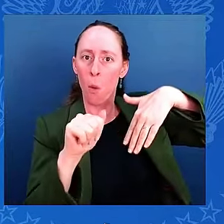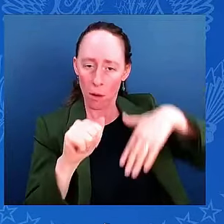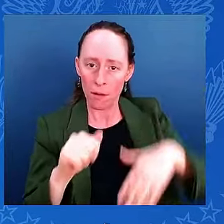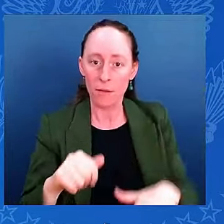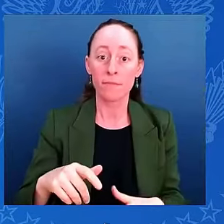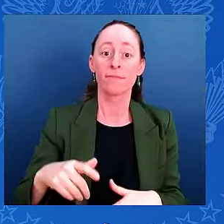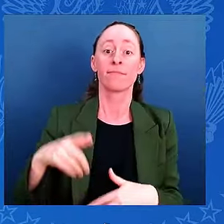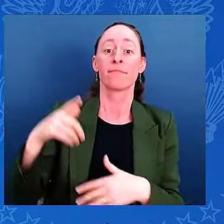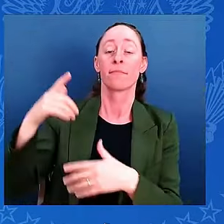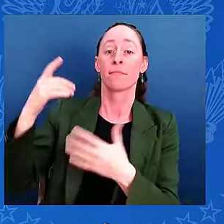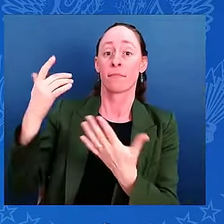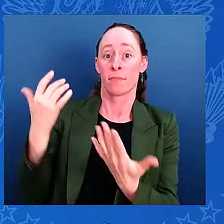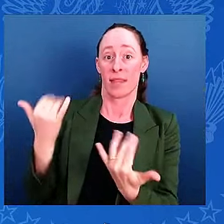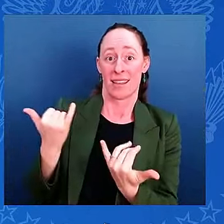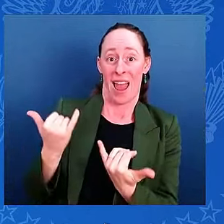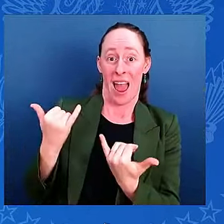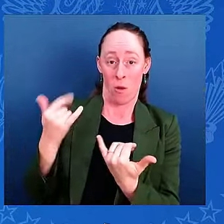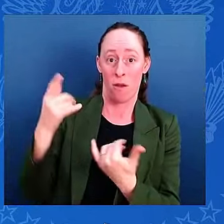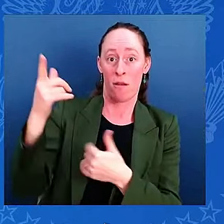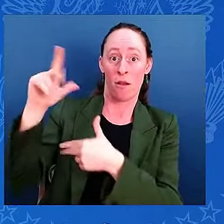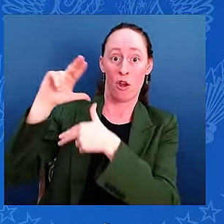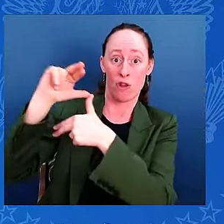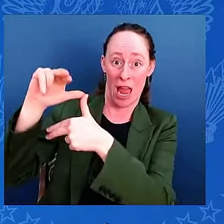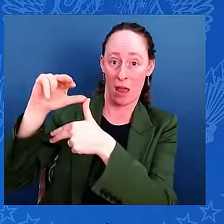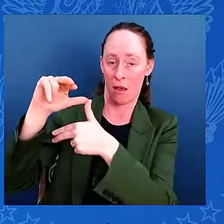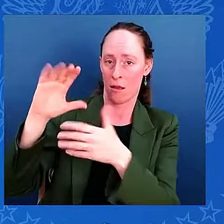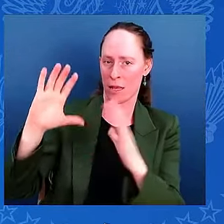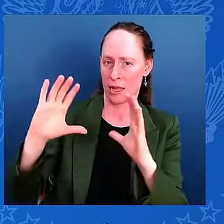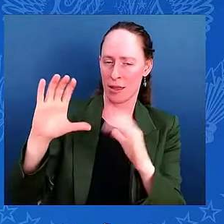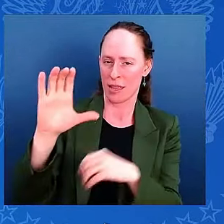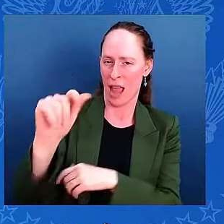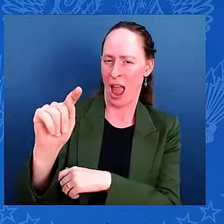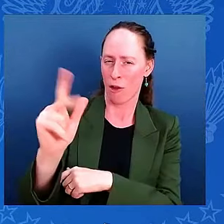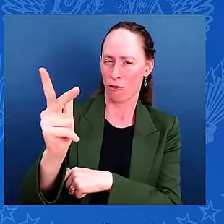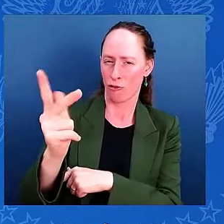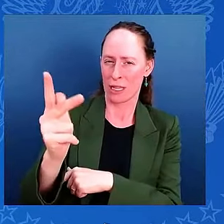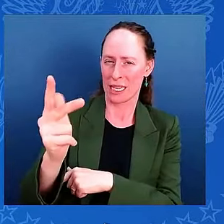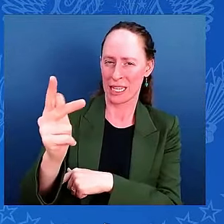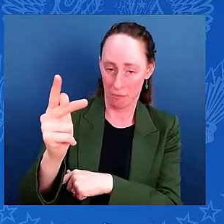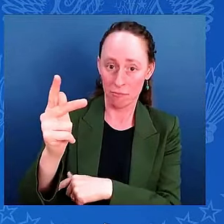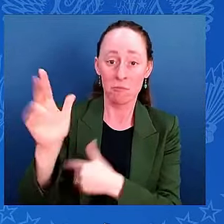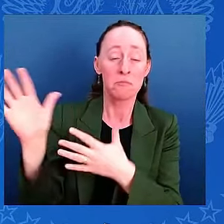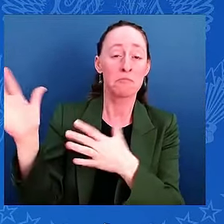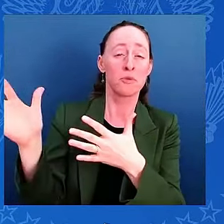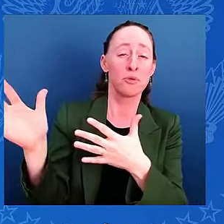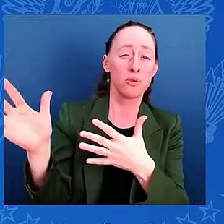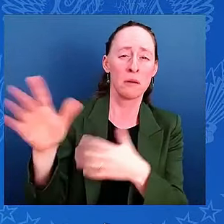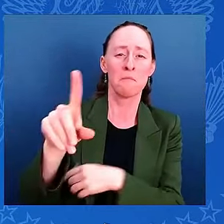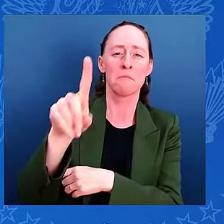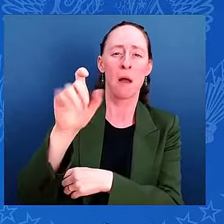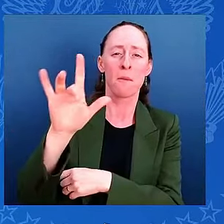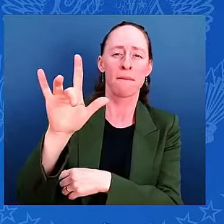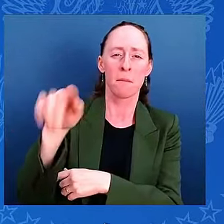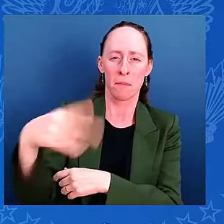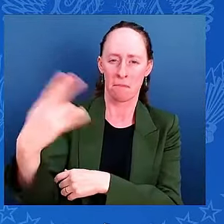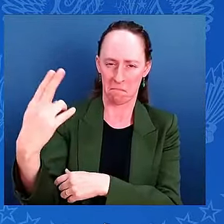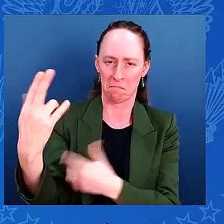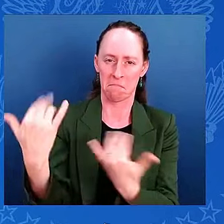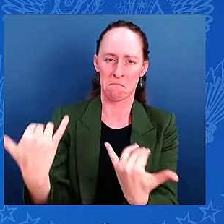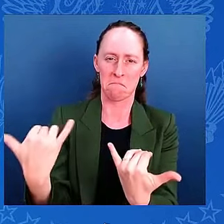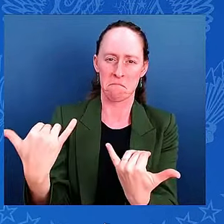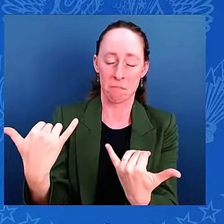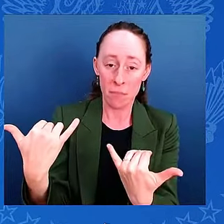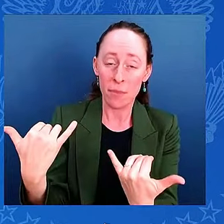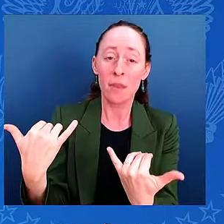speeds up to 120 miles per hour. But no one should be confused. It's still expected to be one of the most and worst